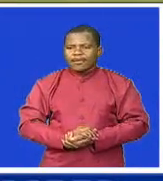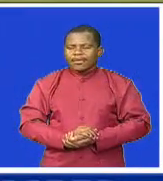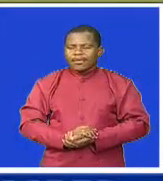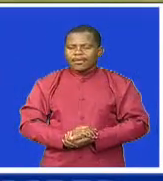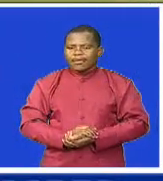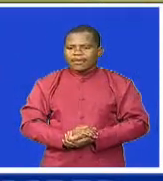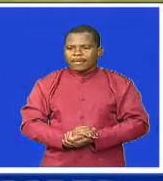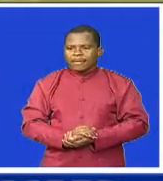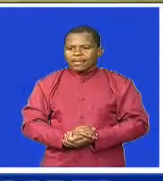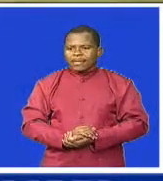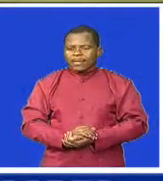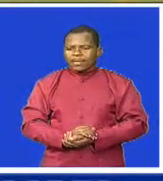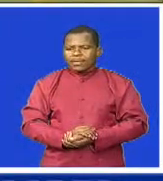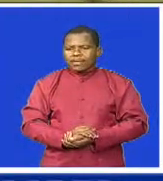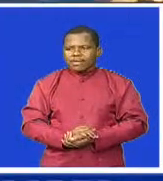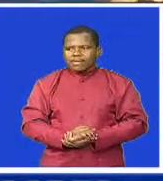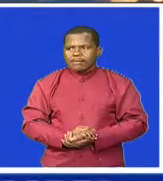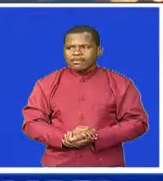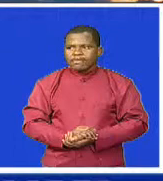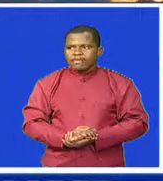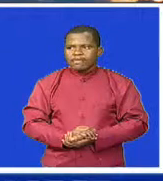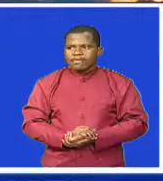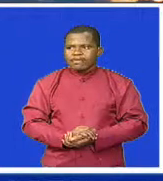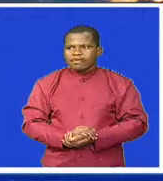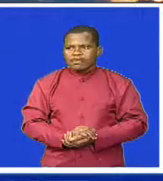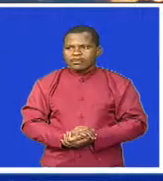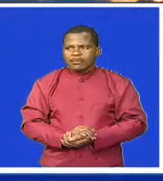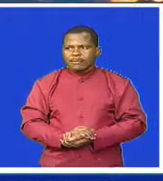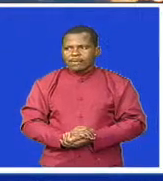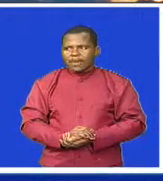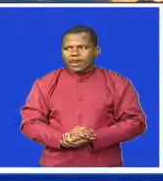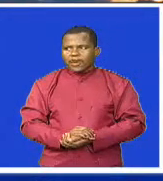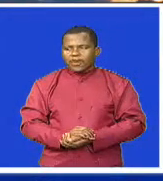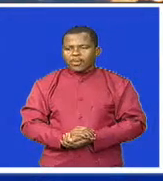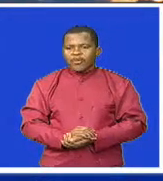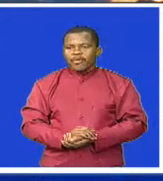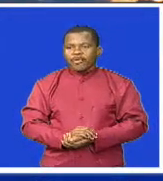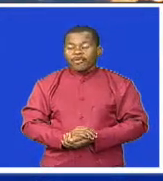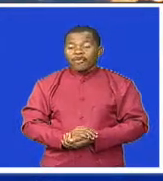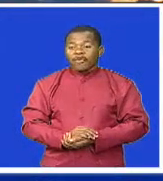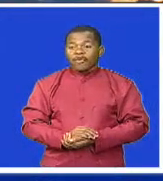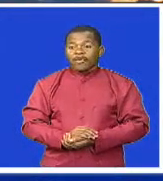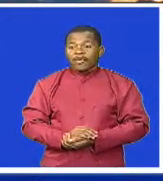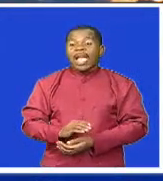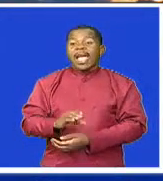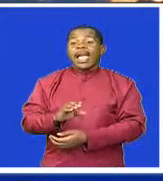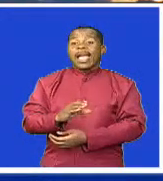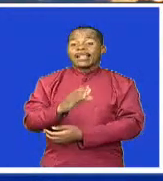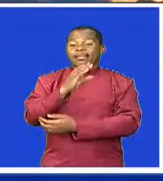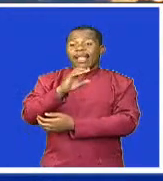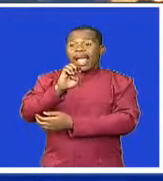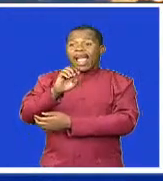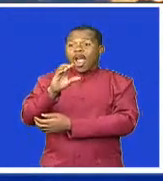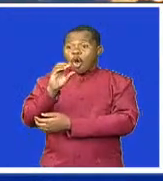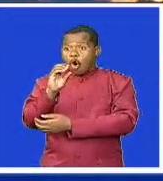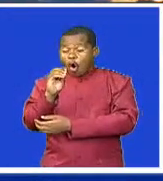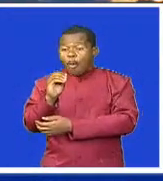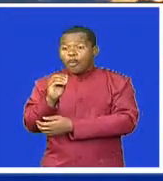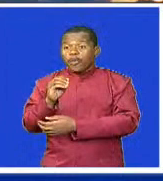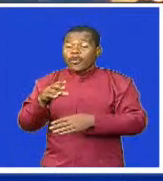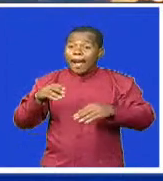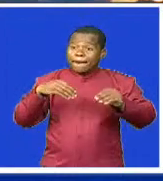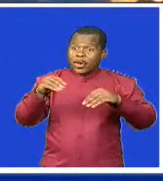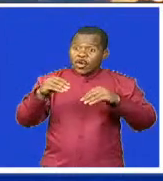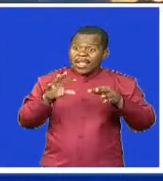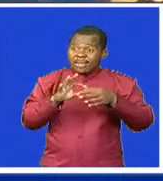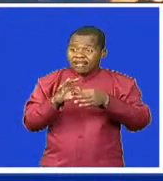Darius Lomo